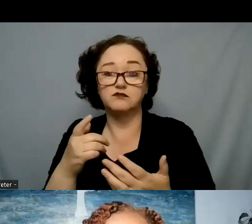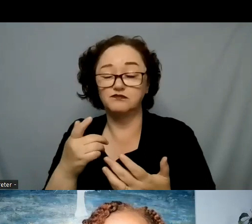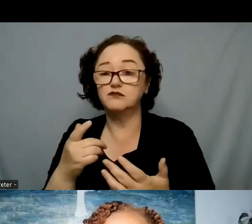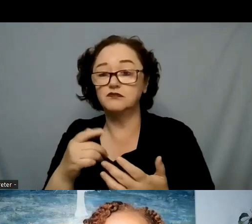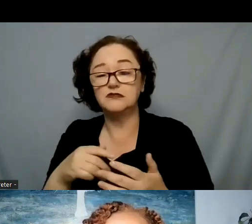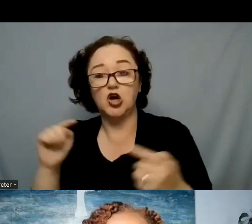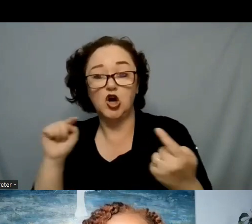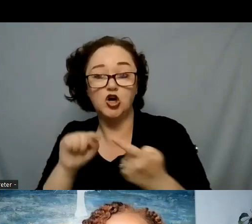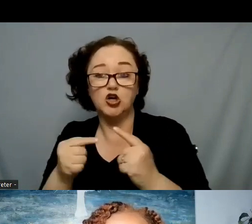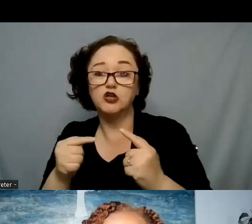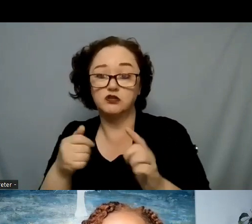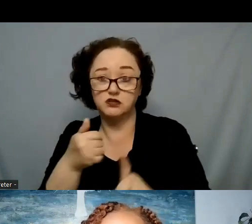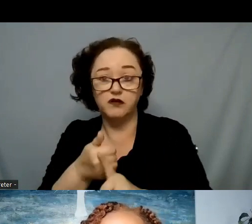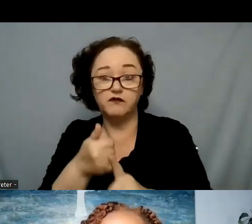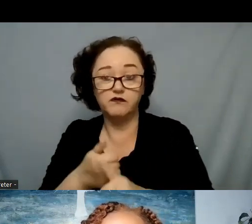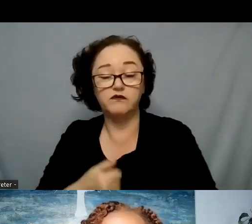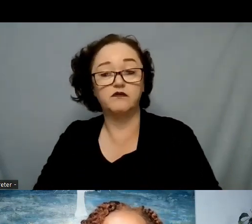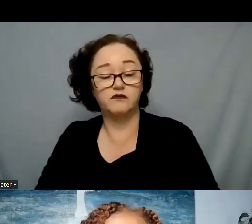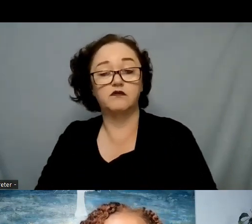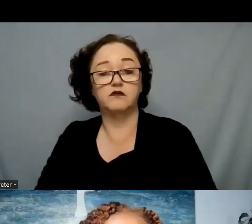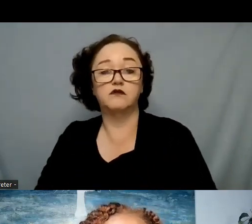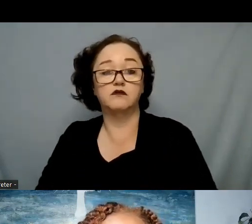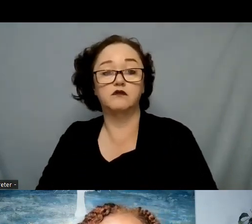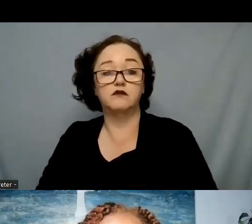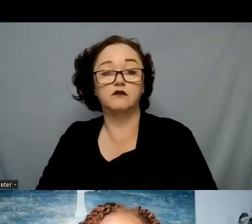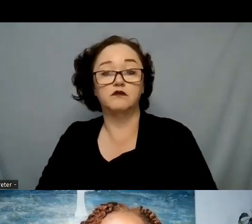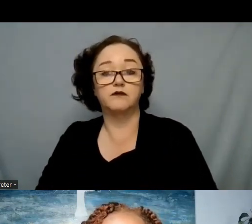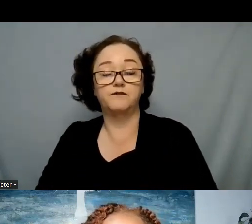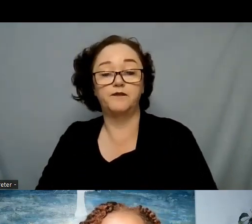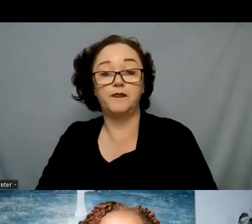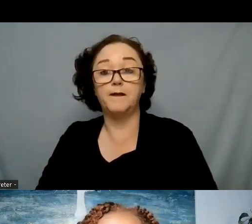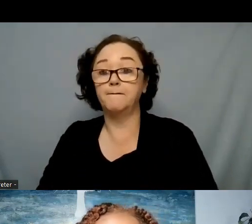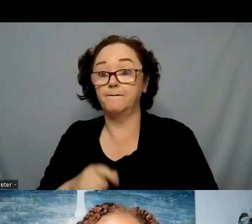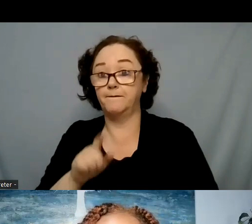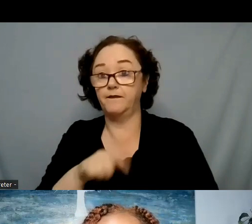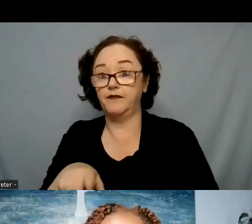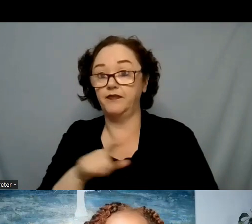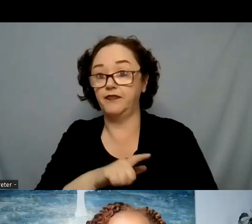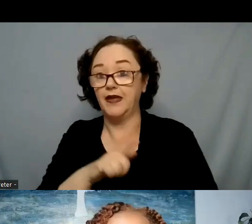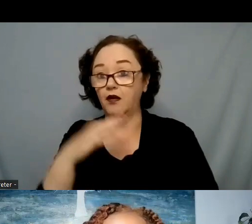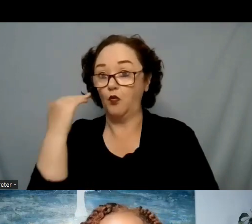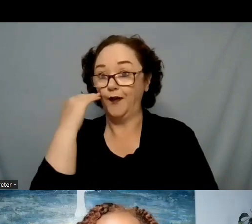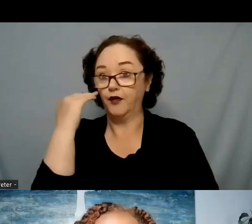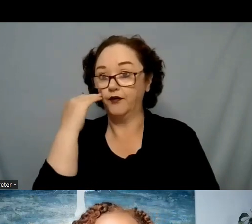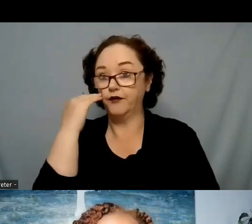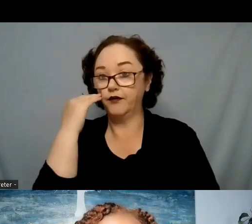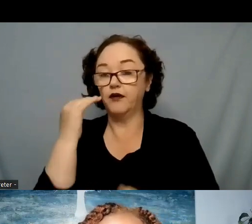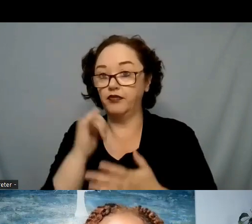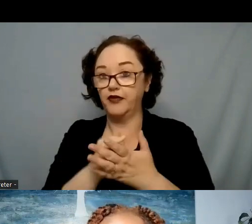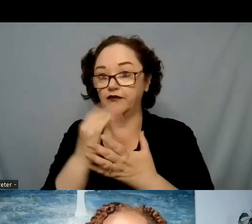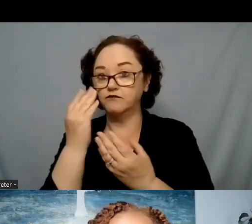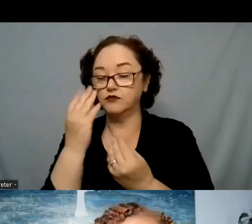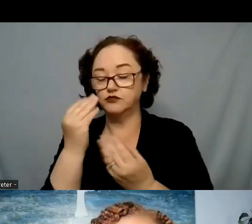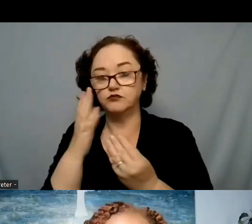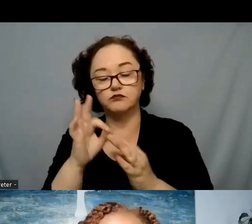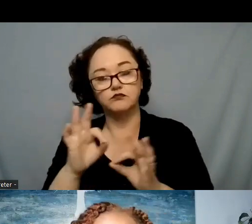being able to be aware of this information so that when I'm working with somebody and they're talking about